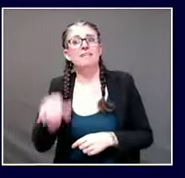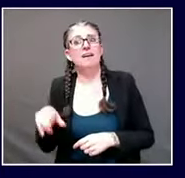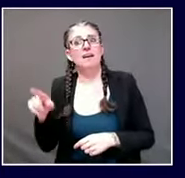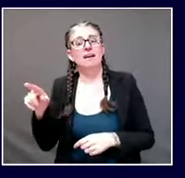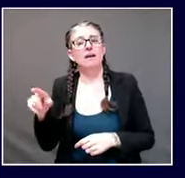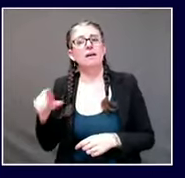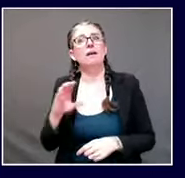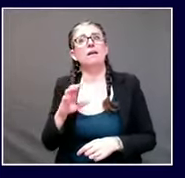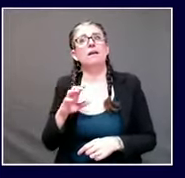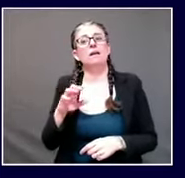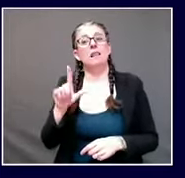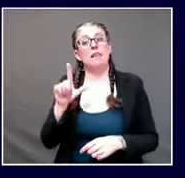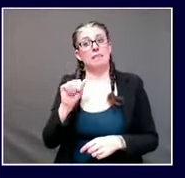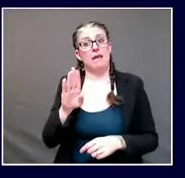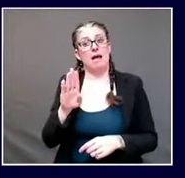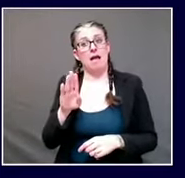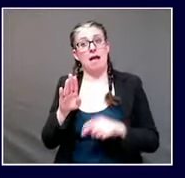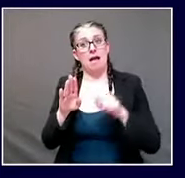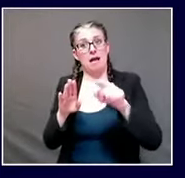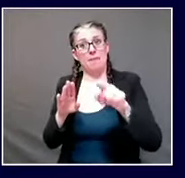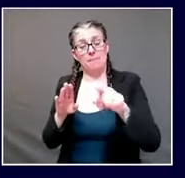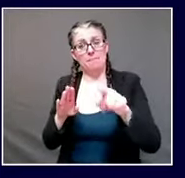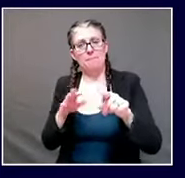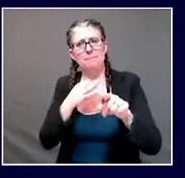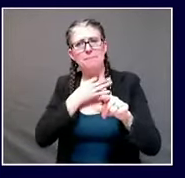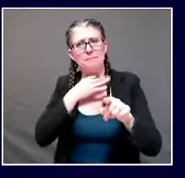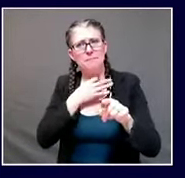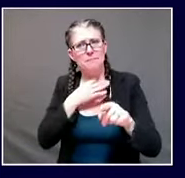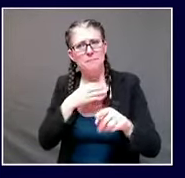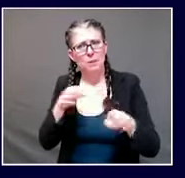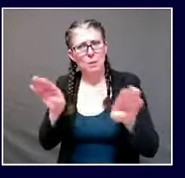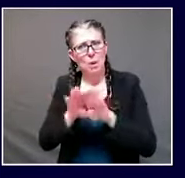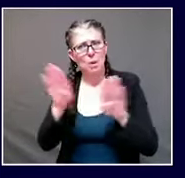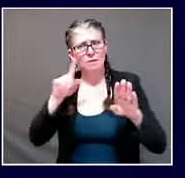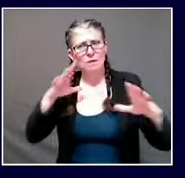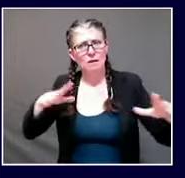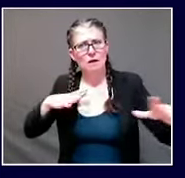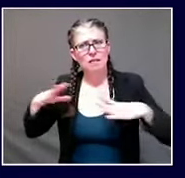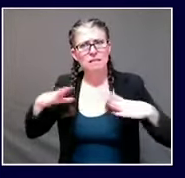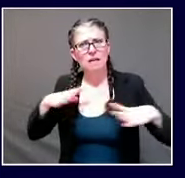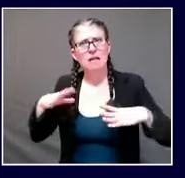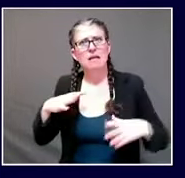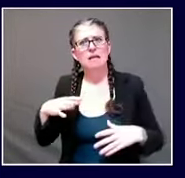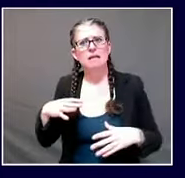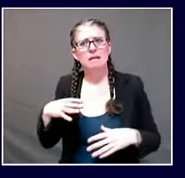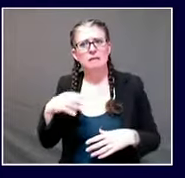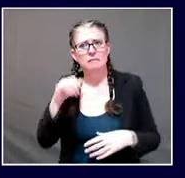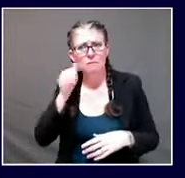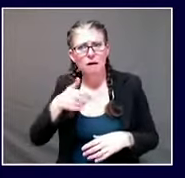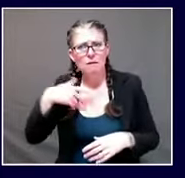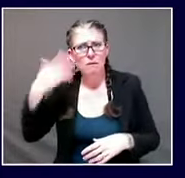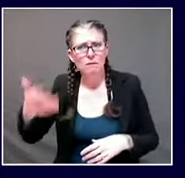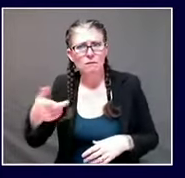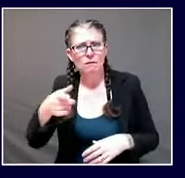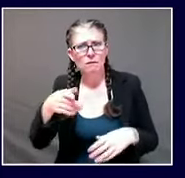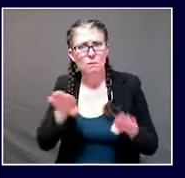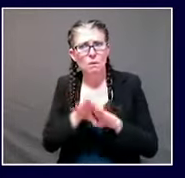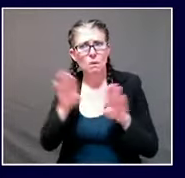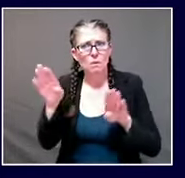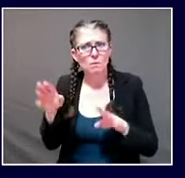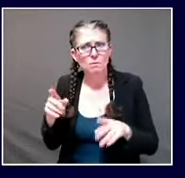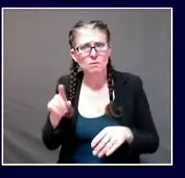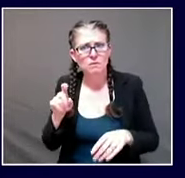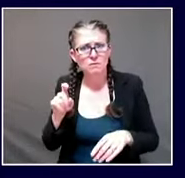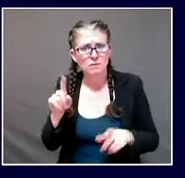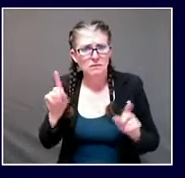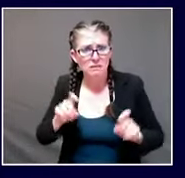has been running results has been running laboratory tests every single day without a single day off uh for covet